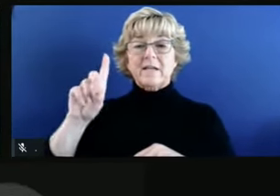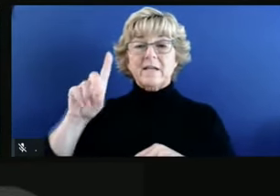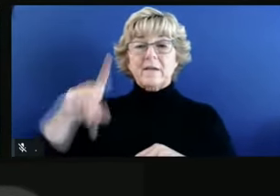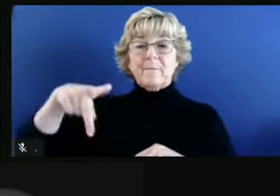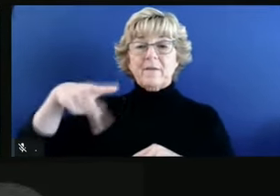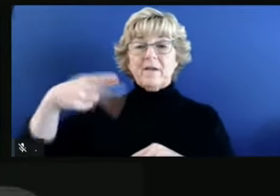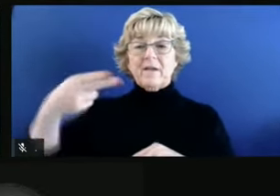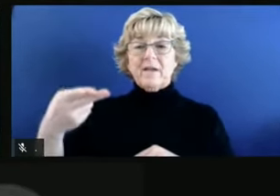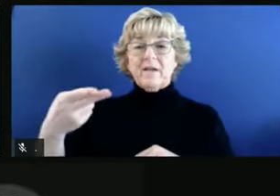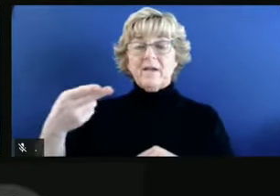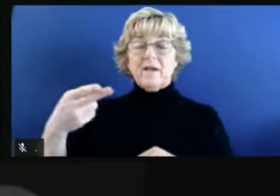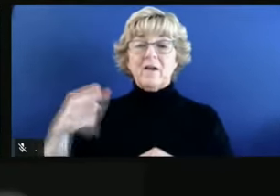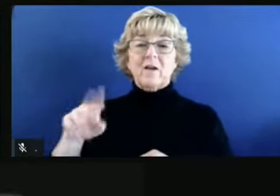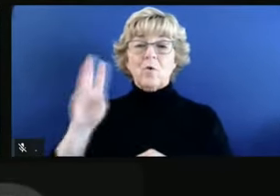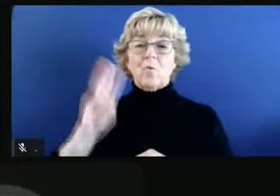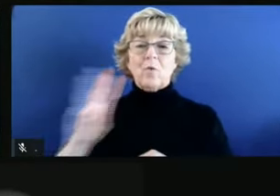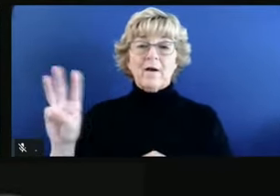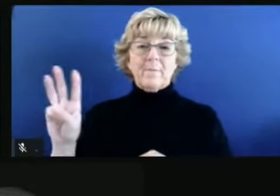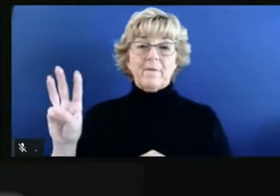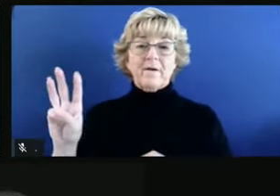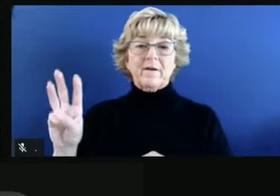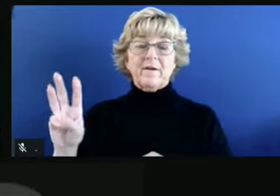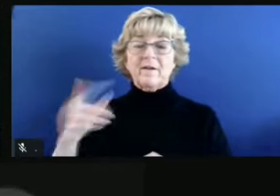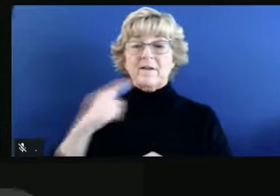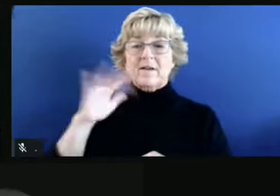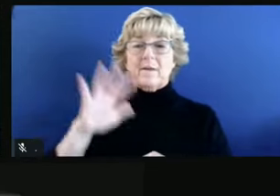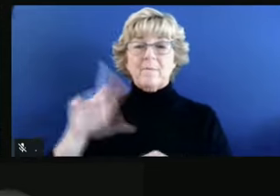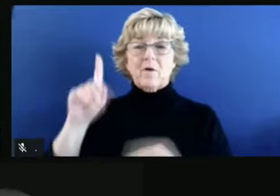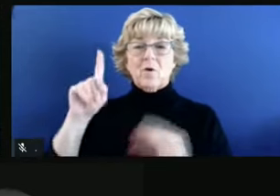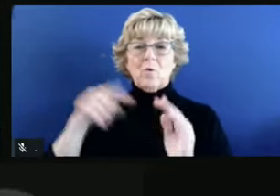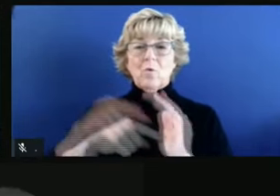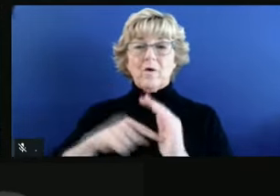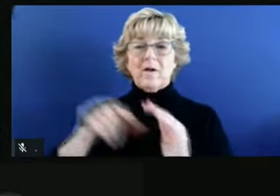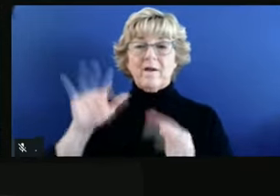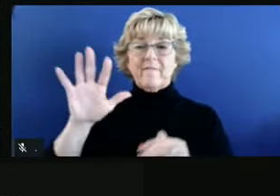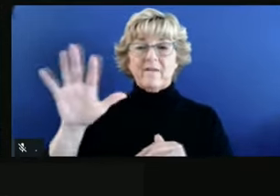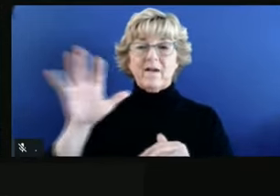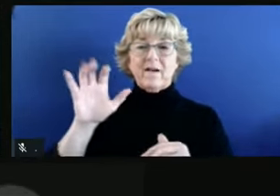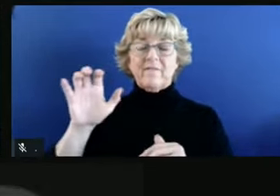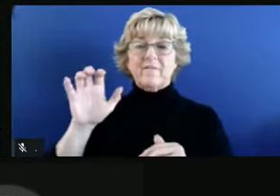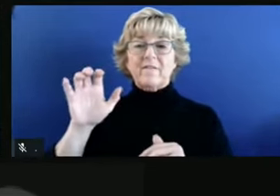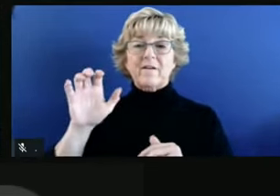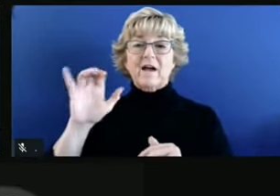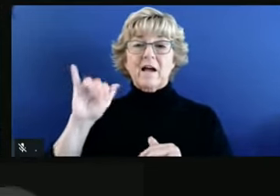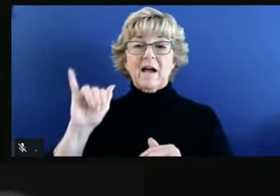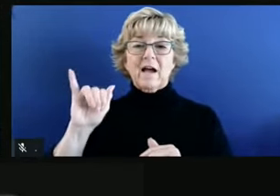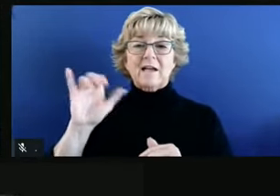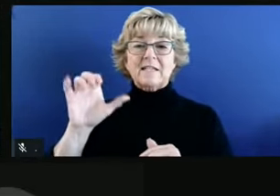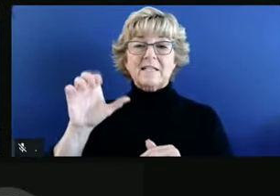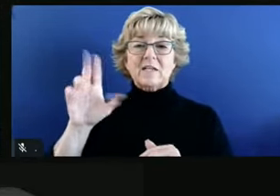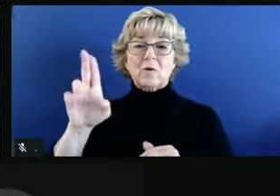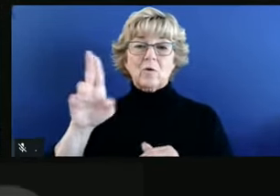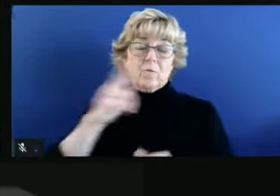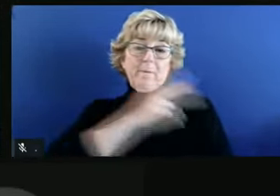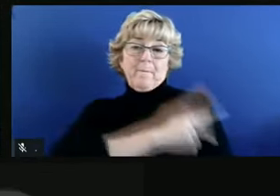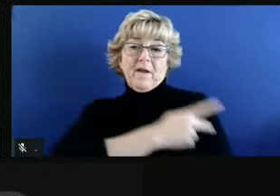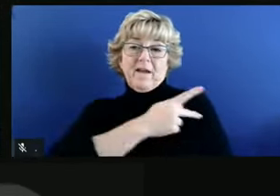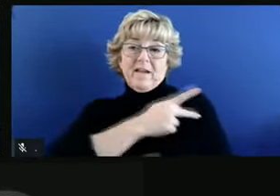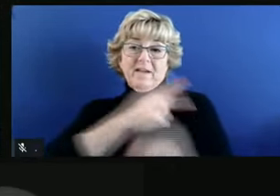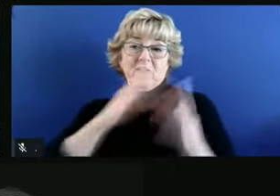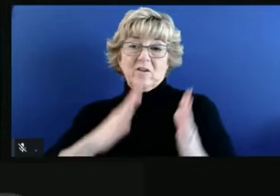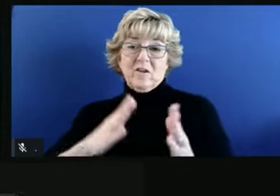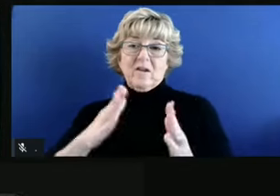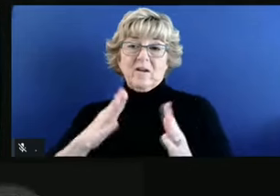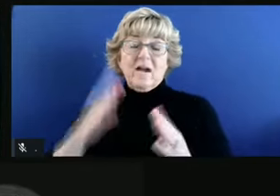indicated that there were about 1,500 ICU patients due to COVID. I know you've updated those